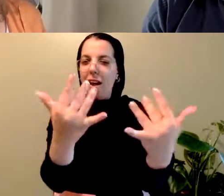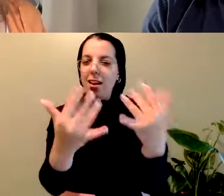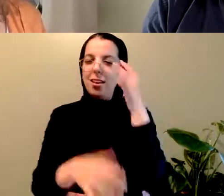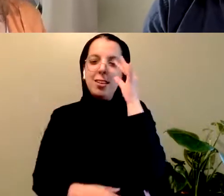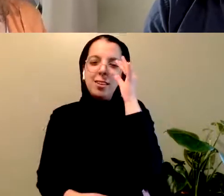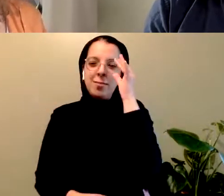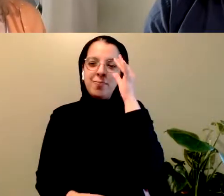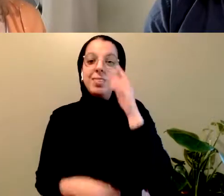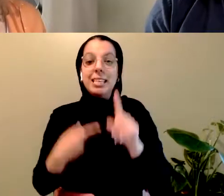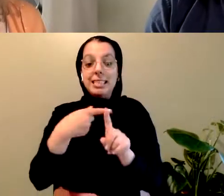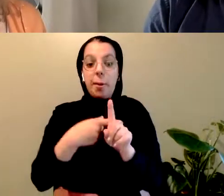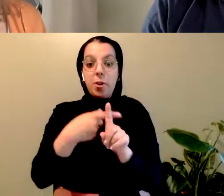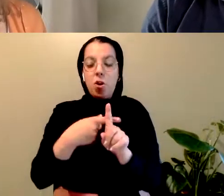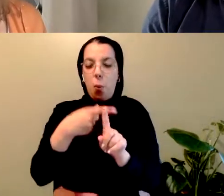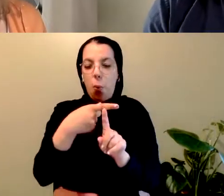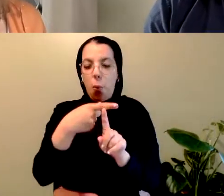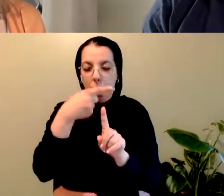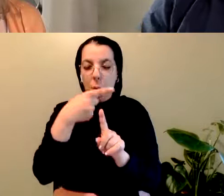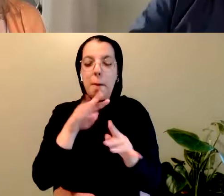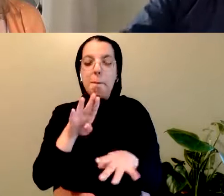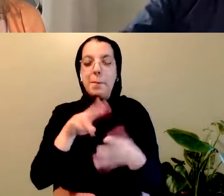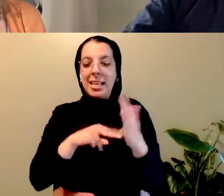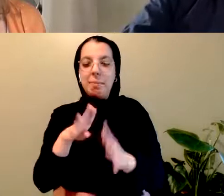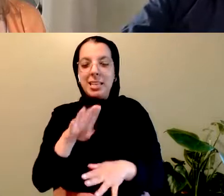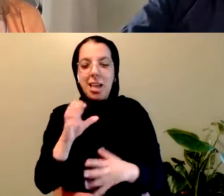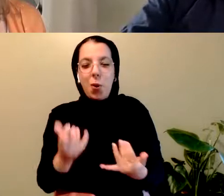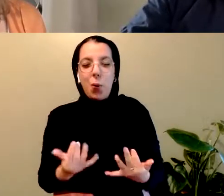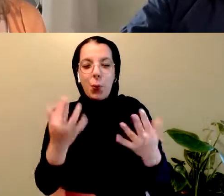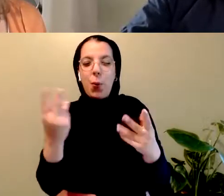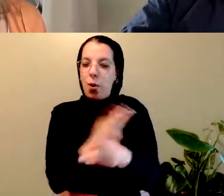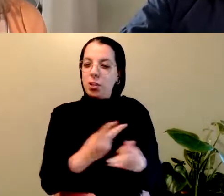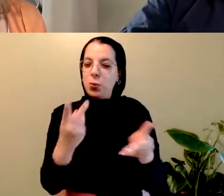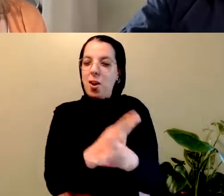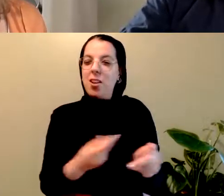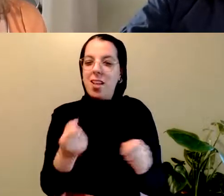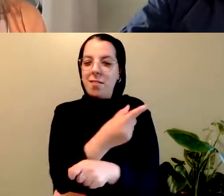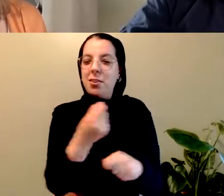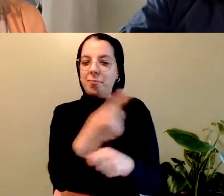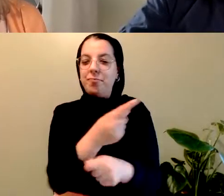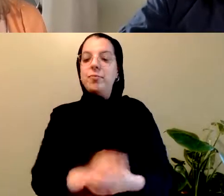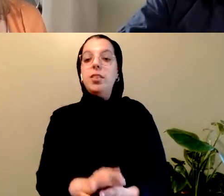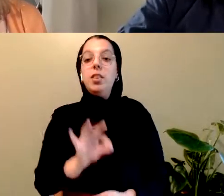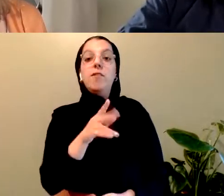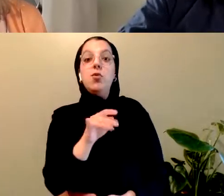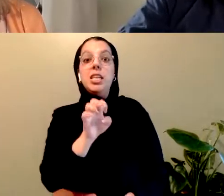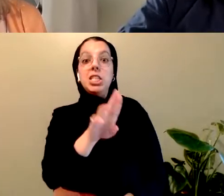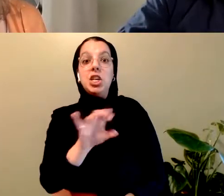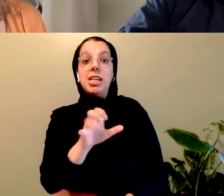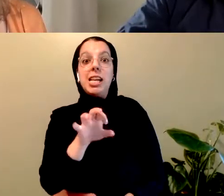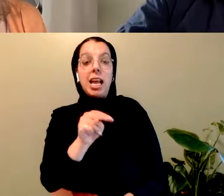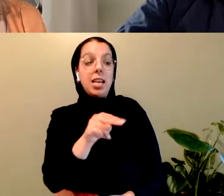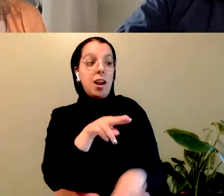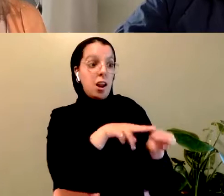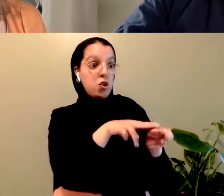D.C. burns more frequently. Along the train tracks in the Fraser Canyon, fires started by trains